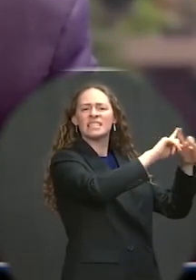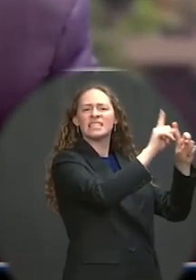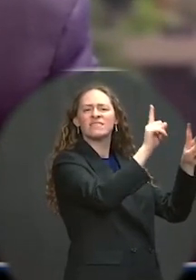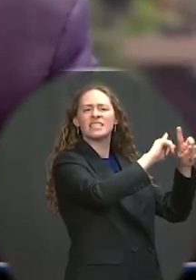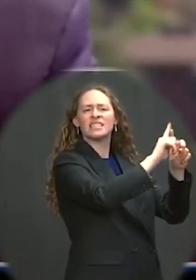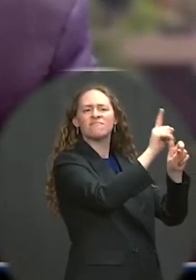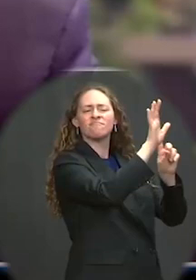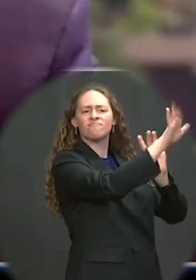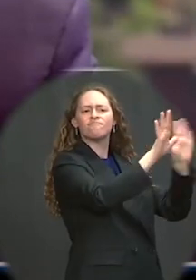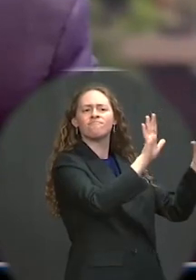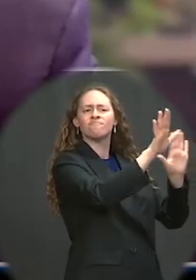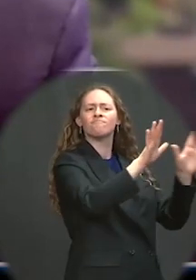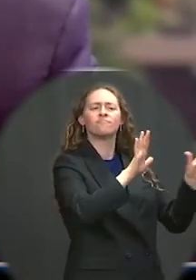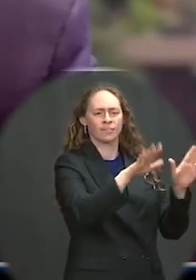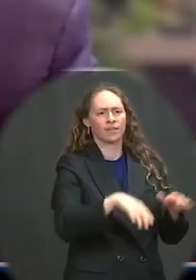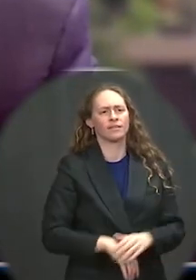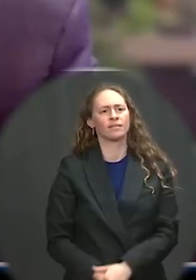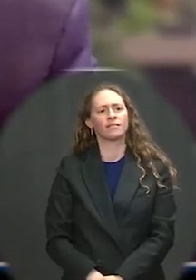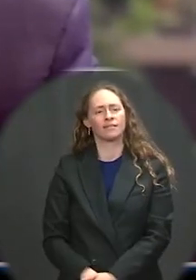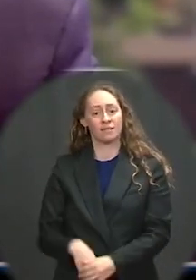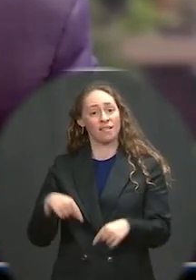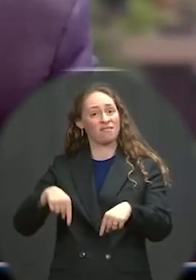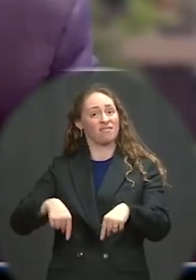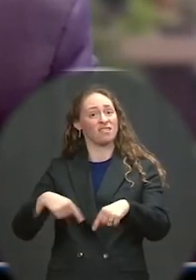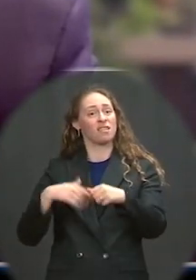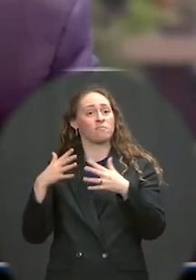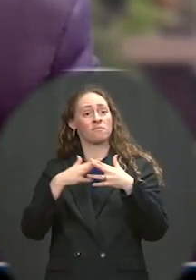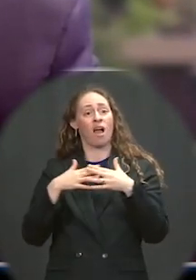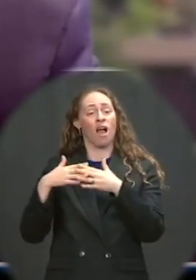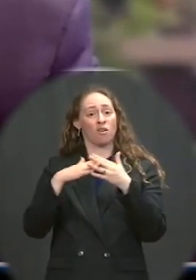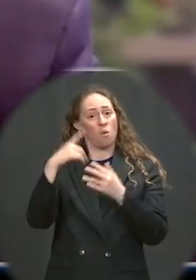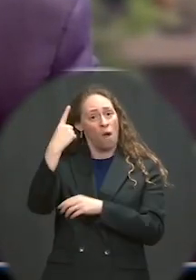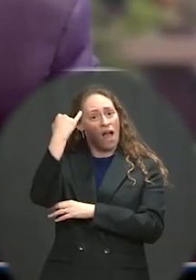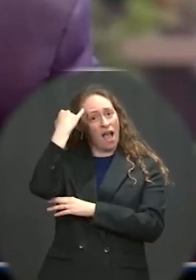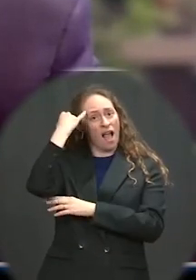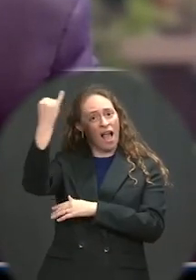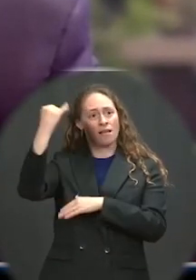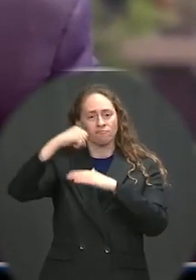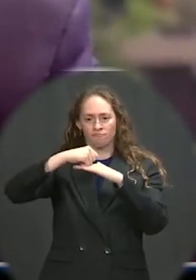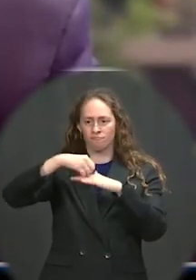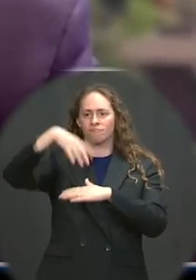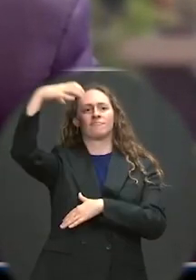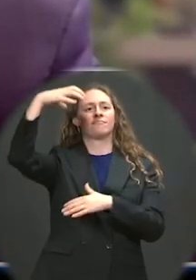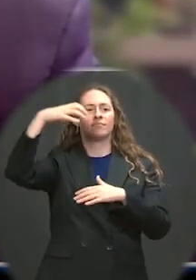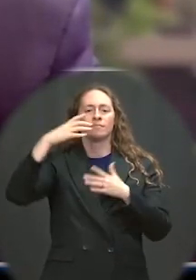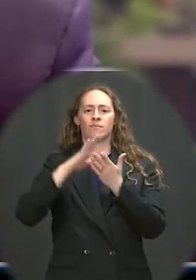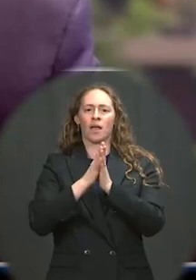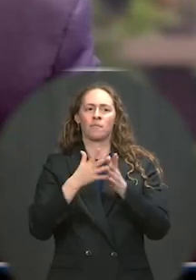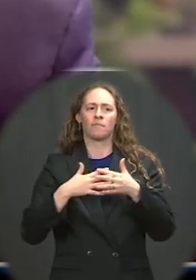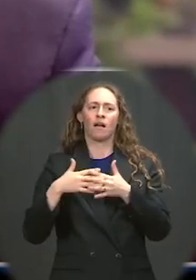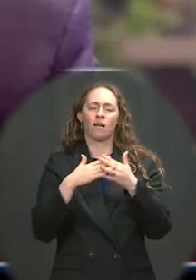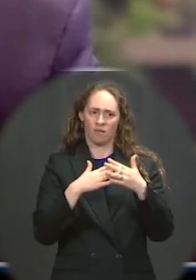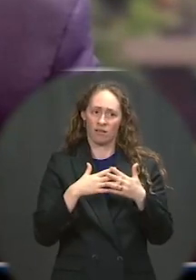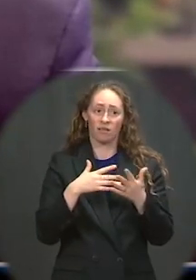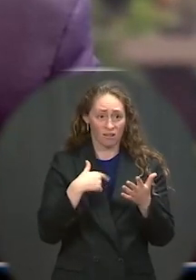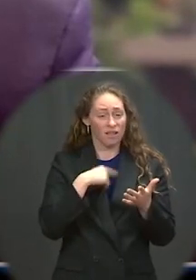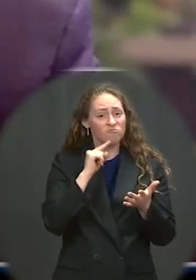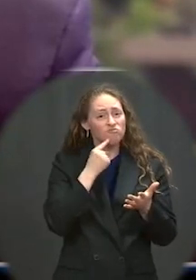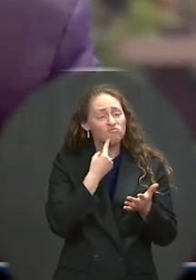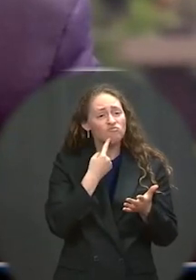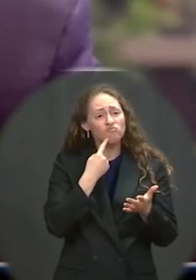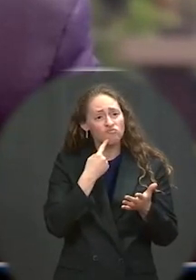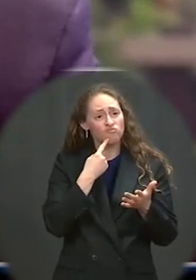Not a joke. The idea was we hold these truths to be self-evident, that all men